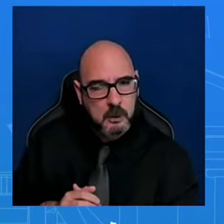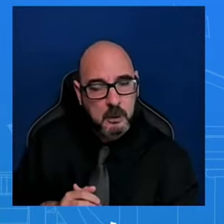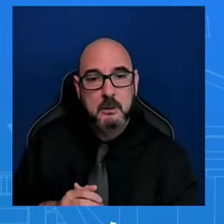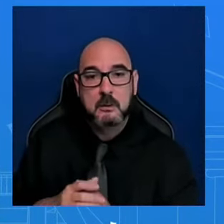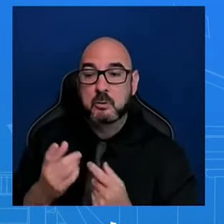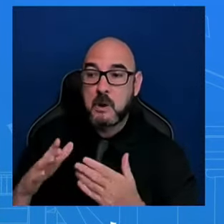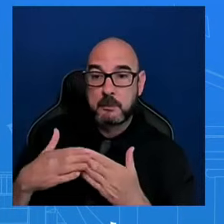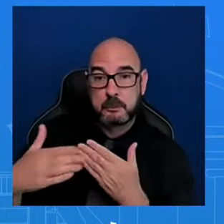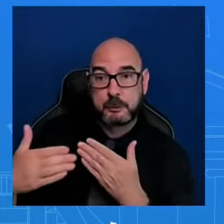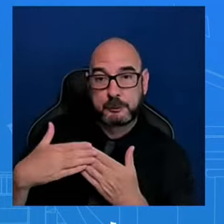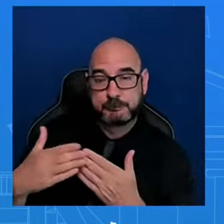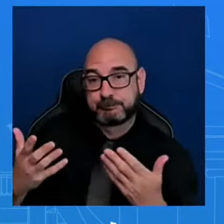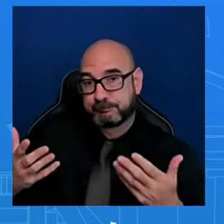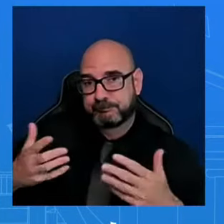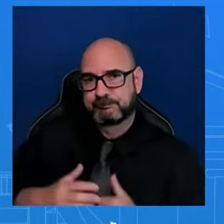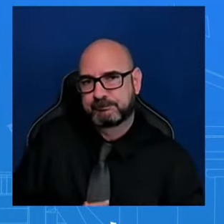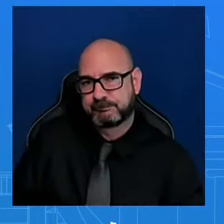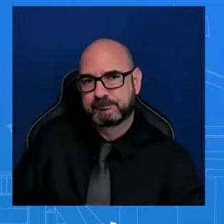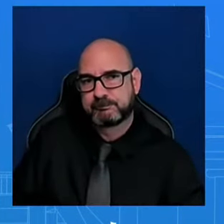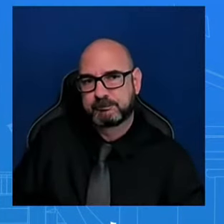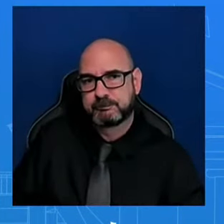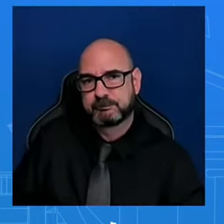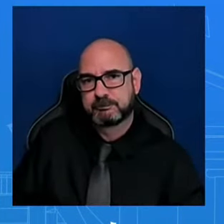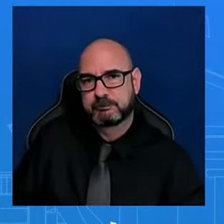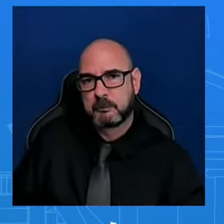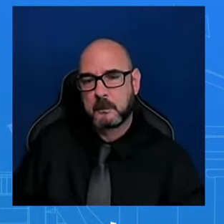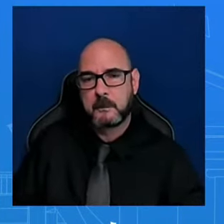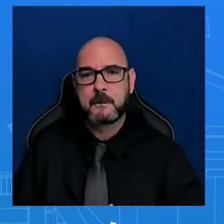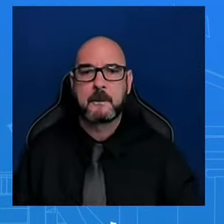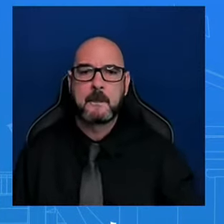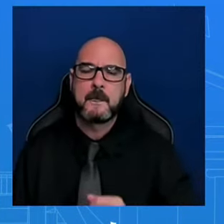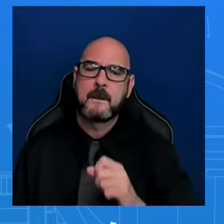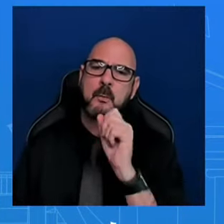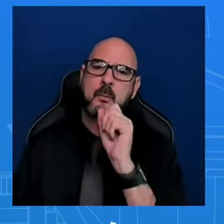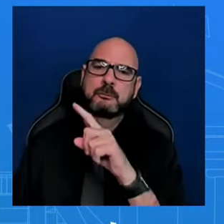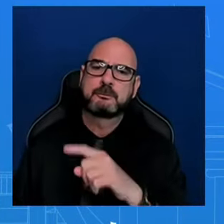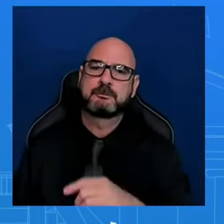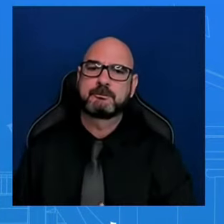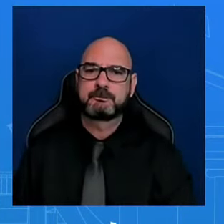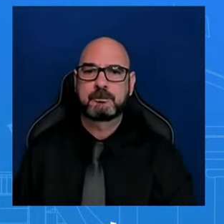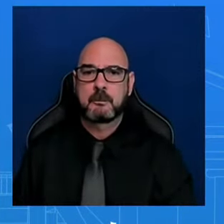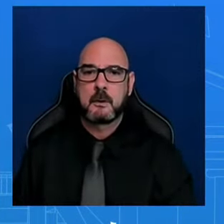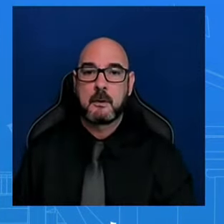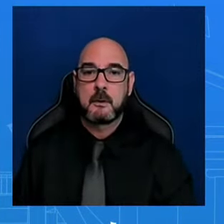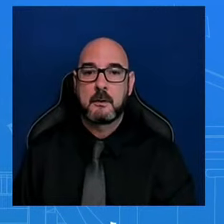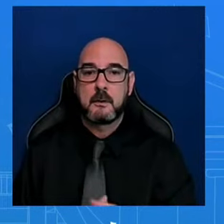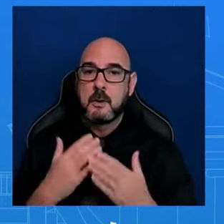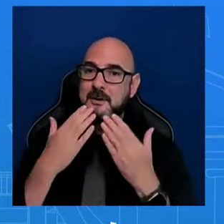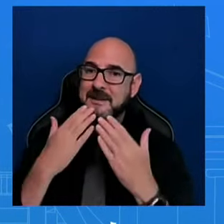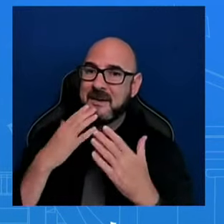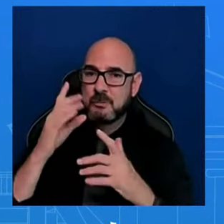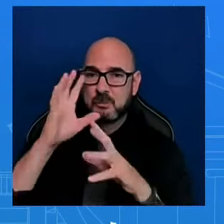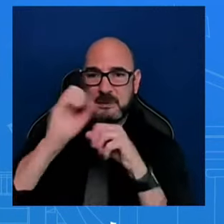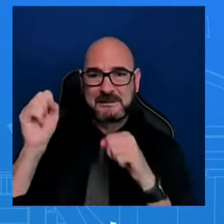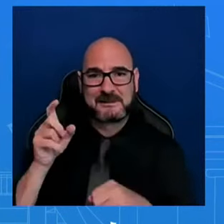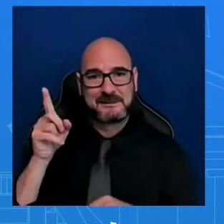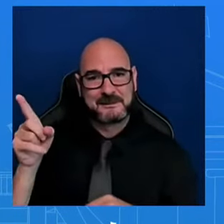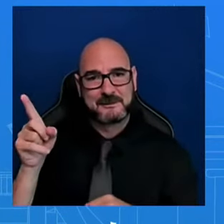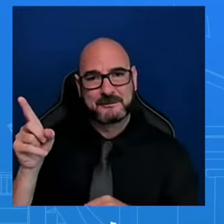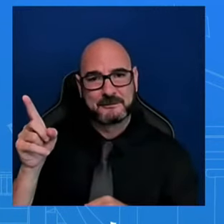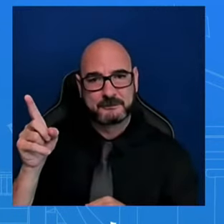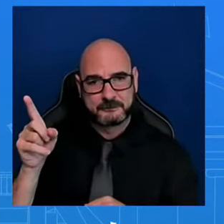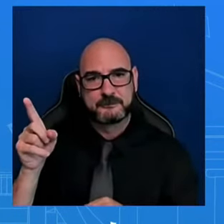Go ahead, Nancy. Thanks, Corrine. The presidents of the parents, rather, of Jacob Flickinger, who's the American